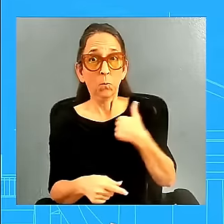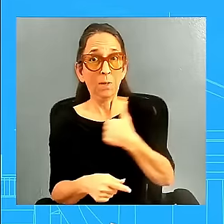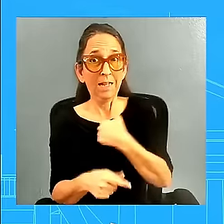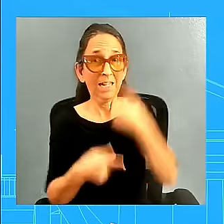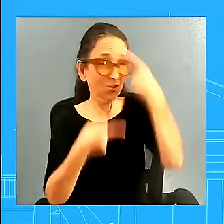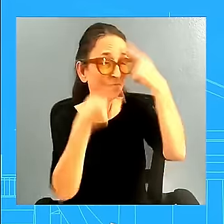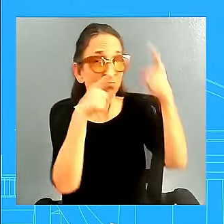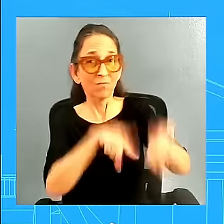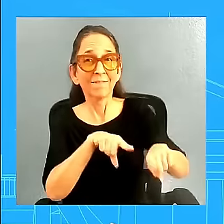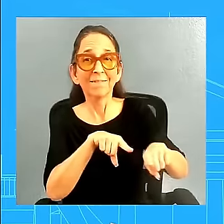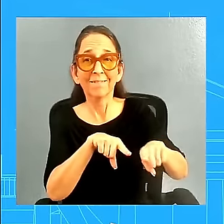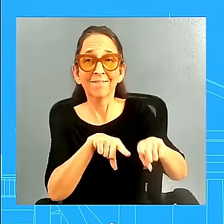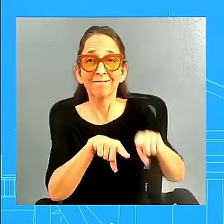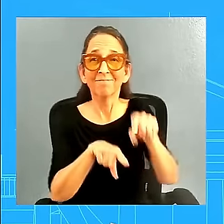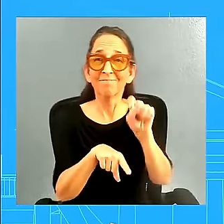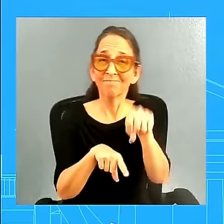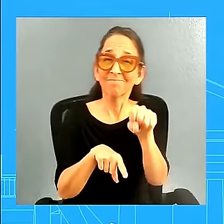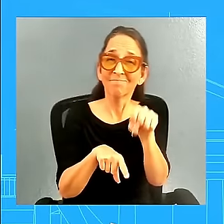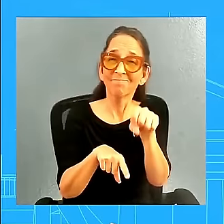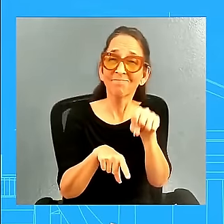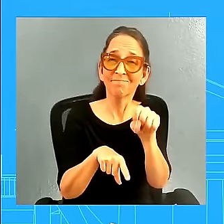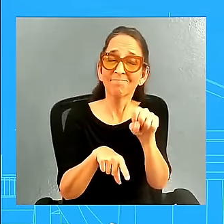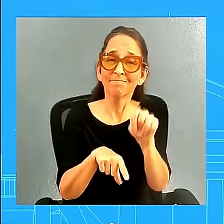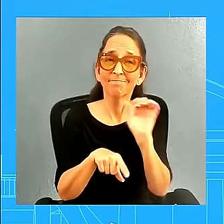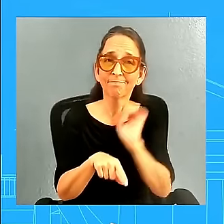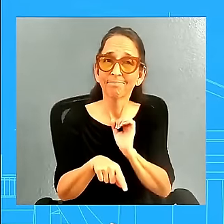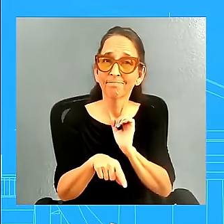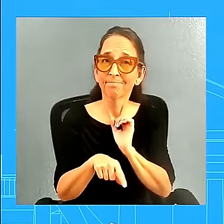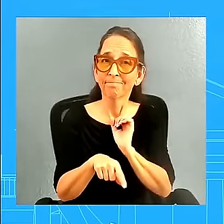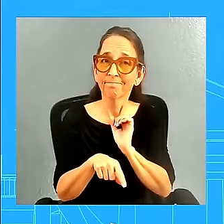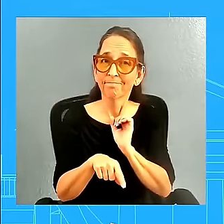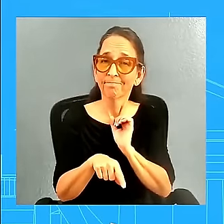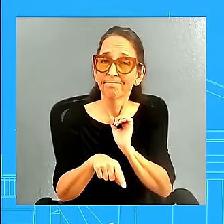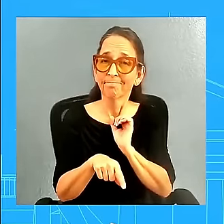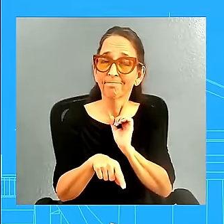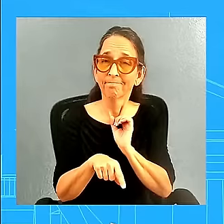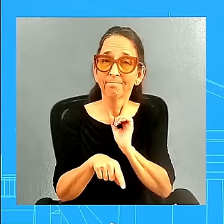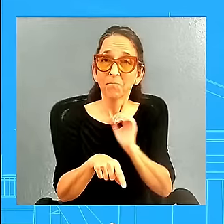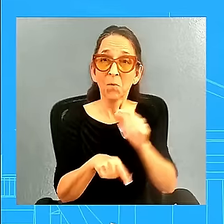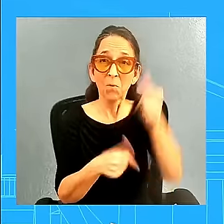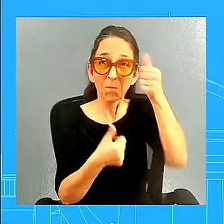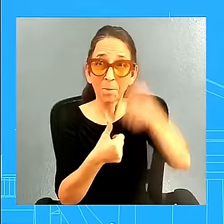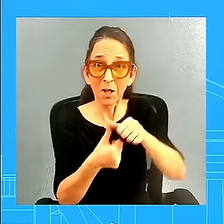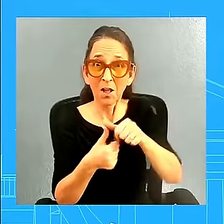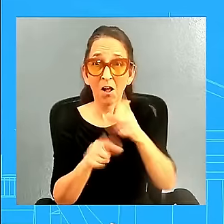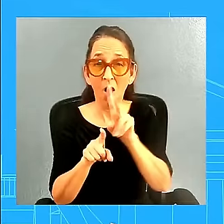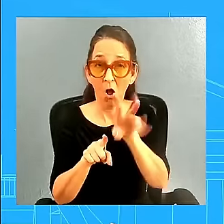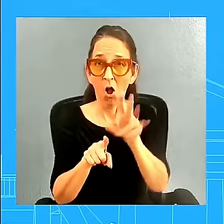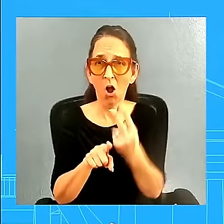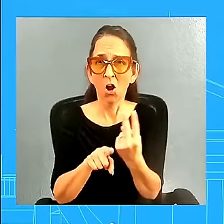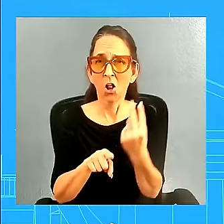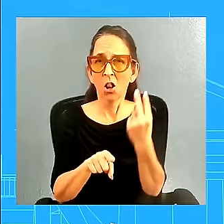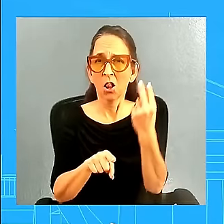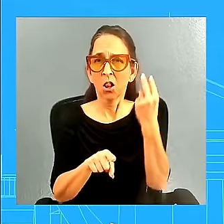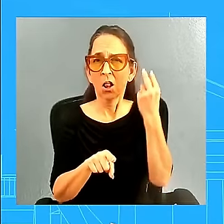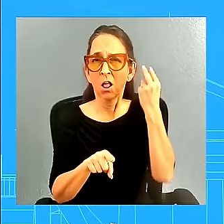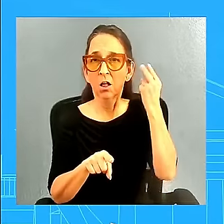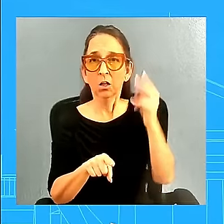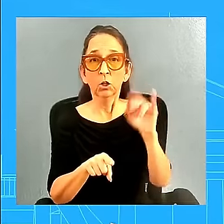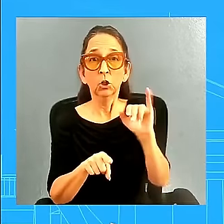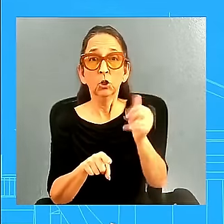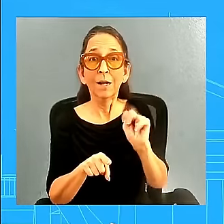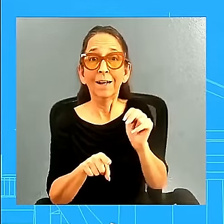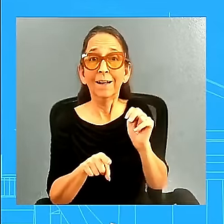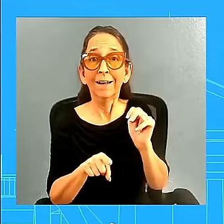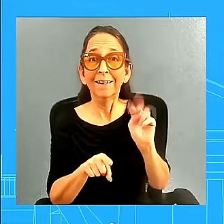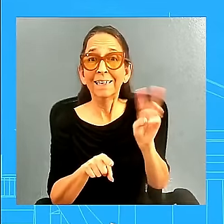We do. Uh, let's not forget, I will point you to January 6th. what we saw on January 6th. 2,000 people were told to go to the